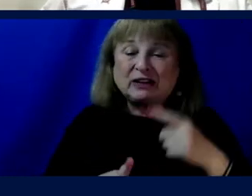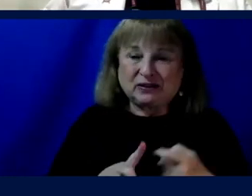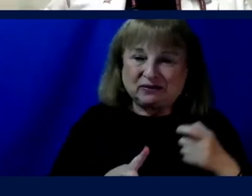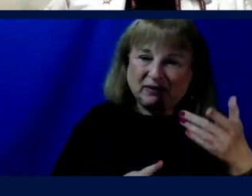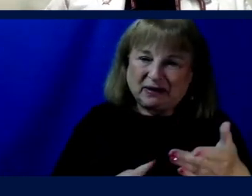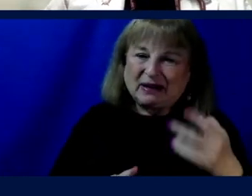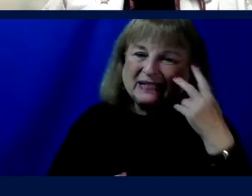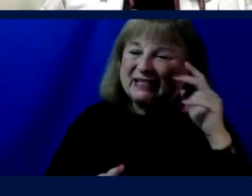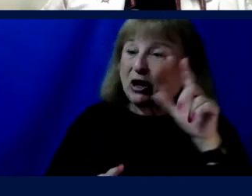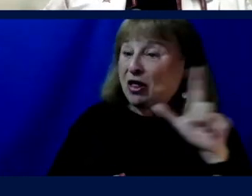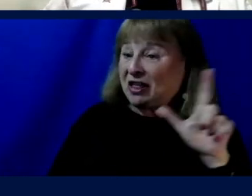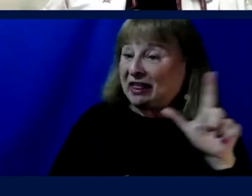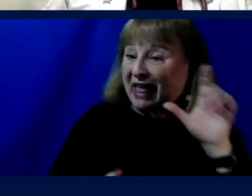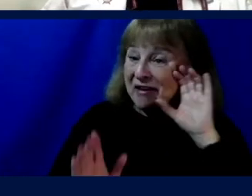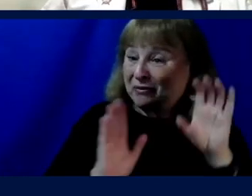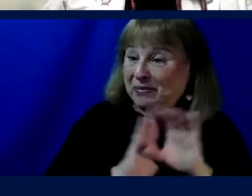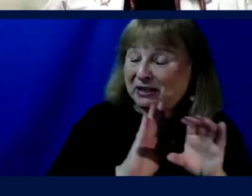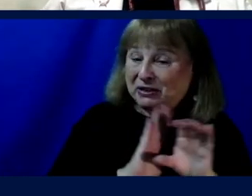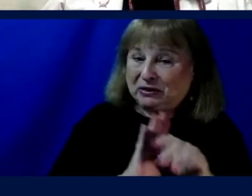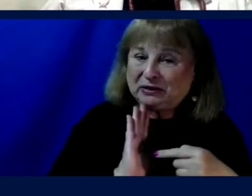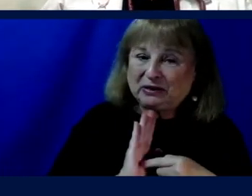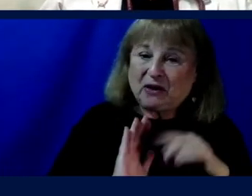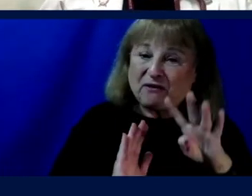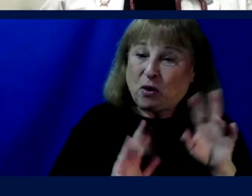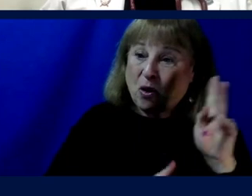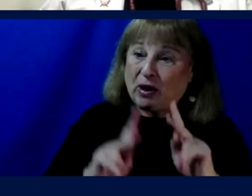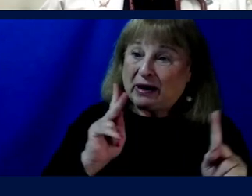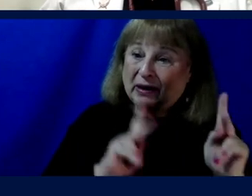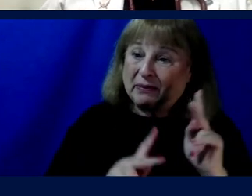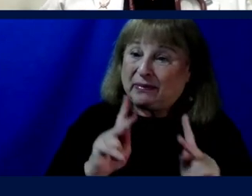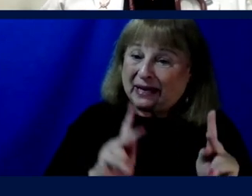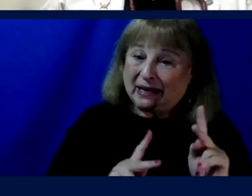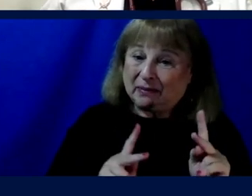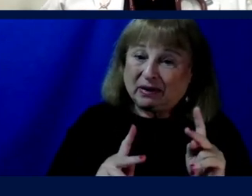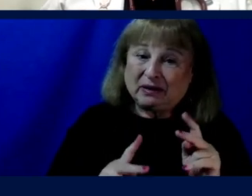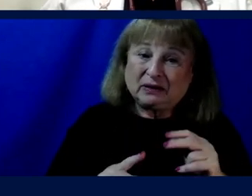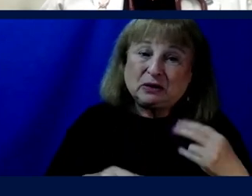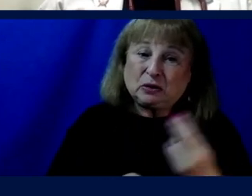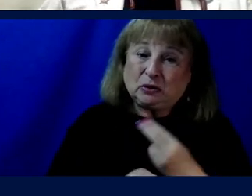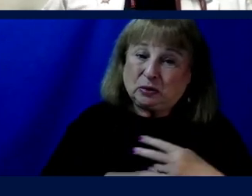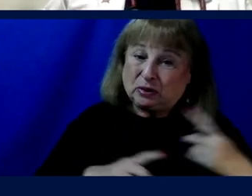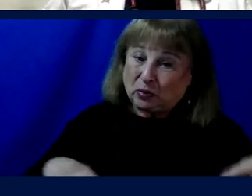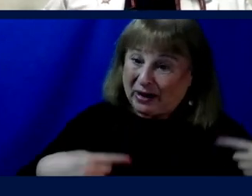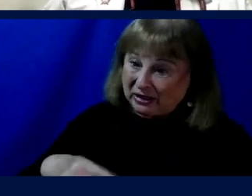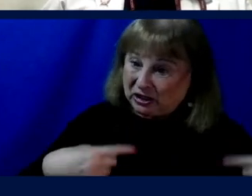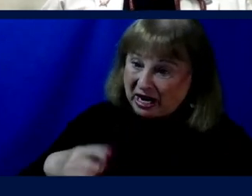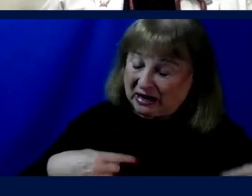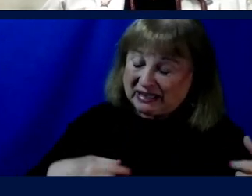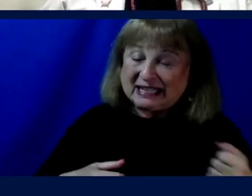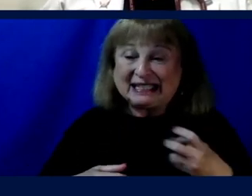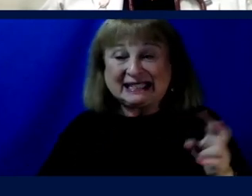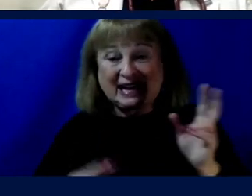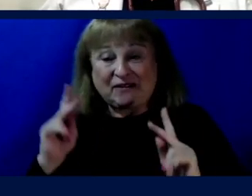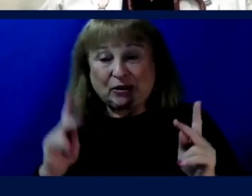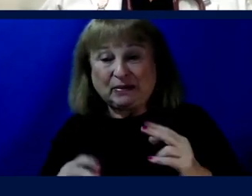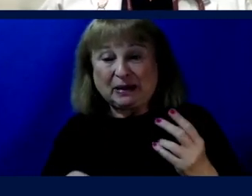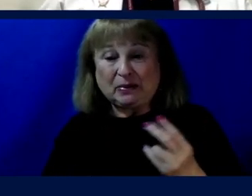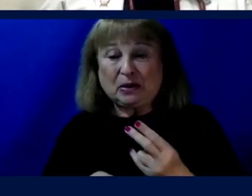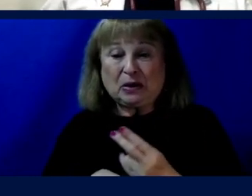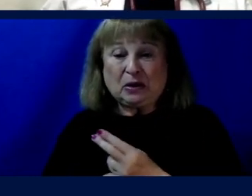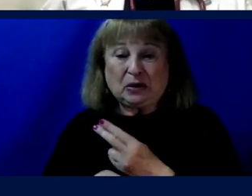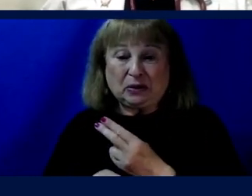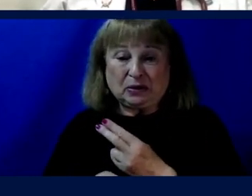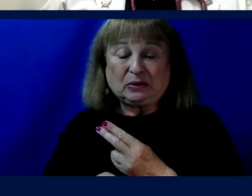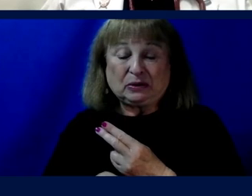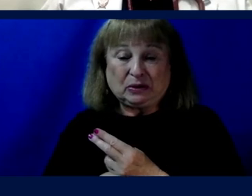on the left, which features four people who propel with wheelchairs, several people who navigate spaces